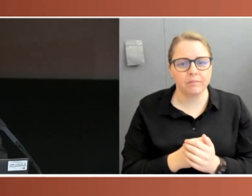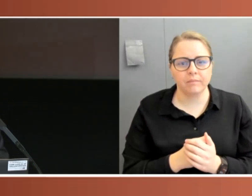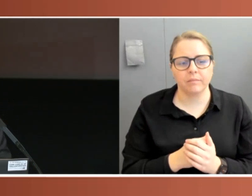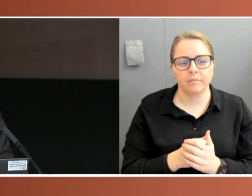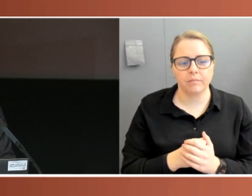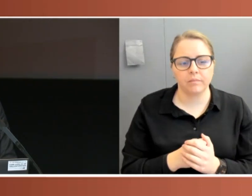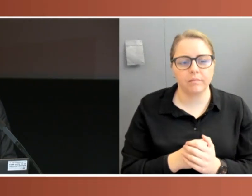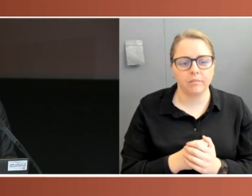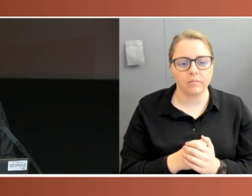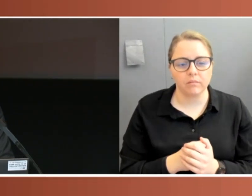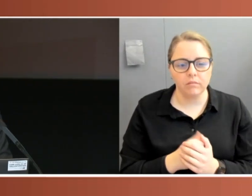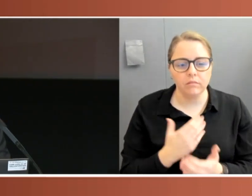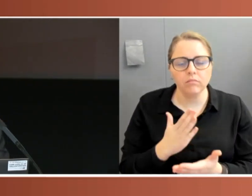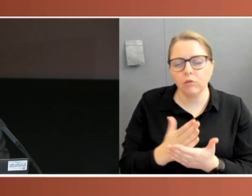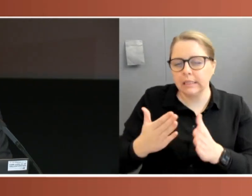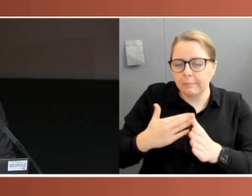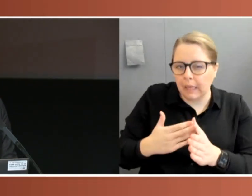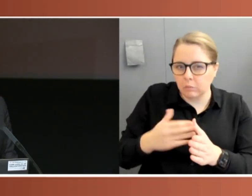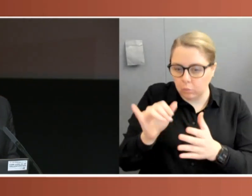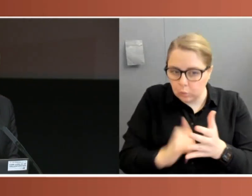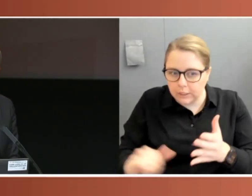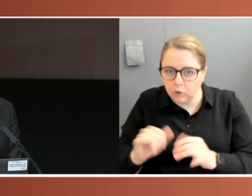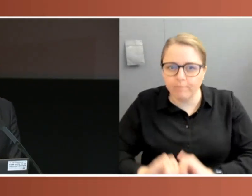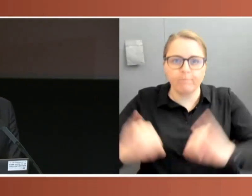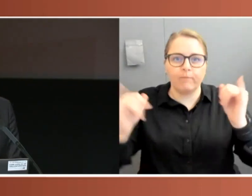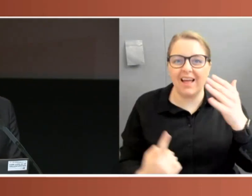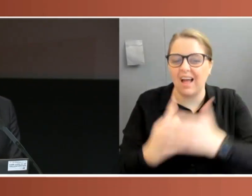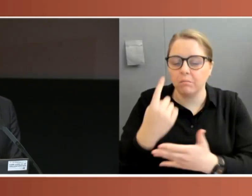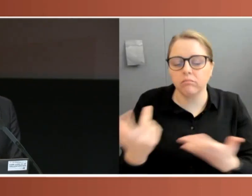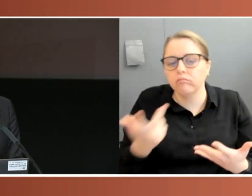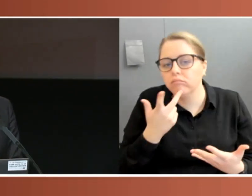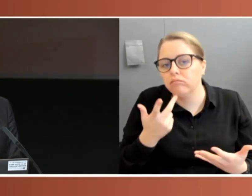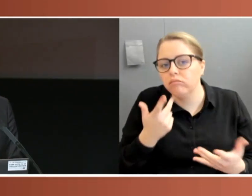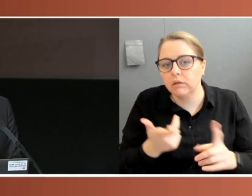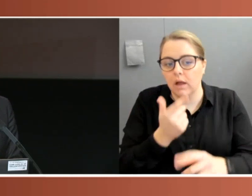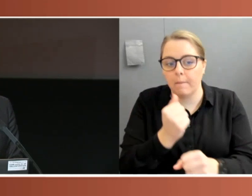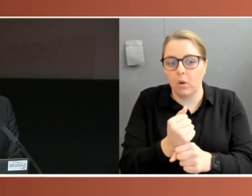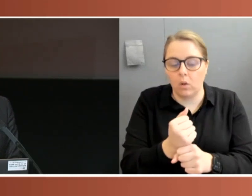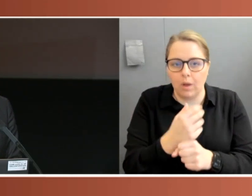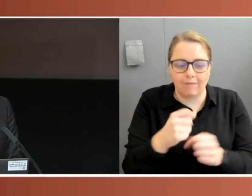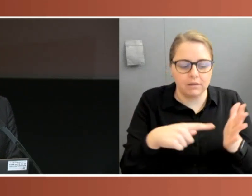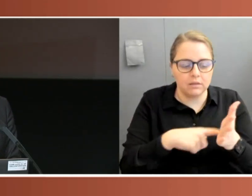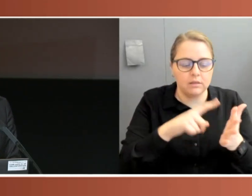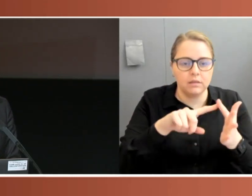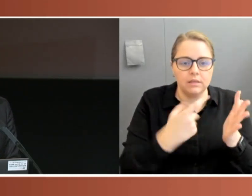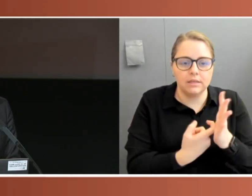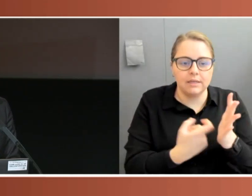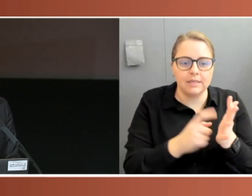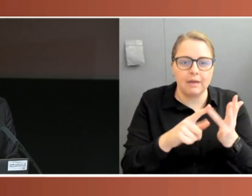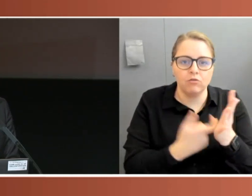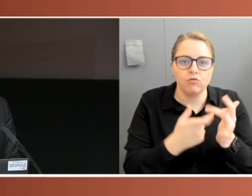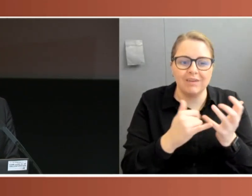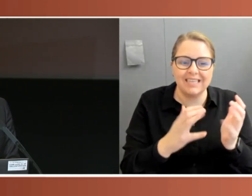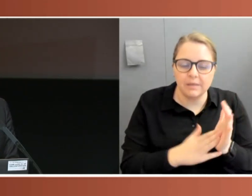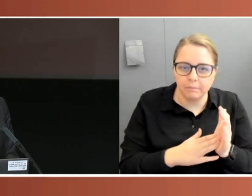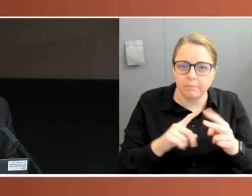type of crisis we're facing. So if, for example, the nation is faced by a terrorist attack or during World War II, the prospect of invasion,